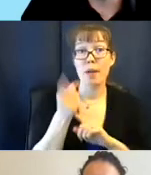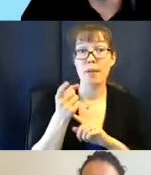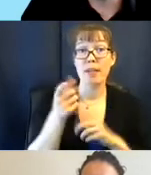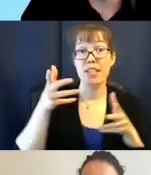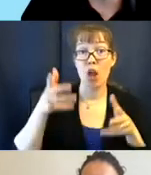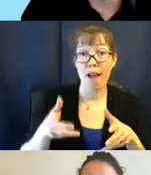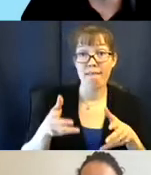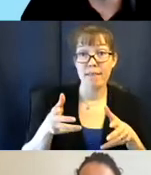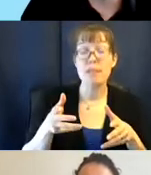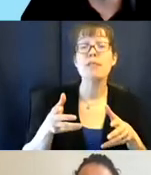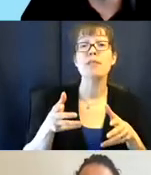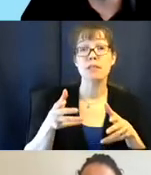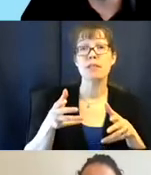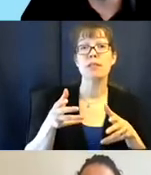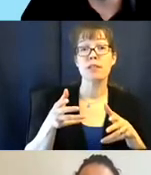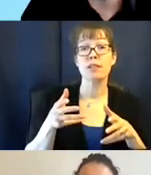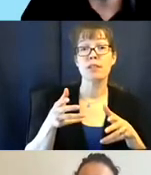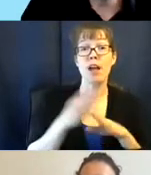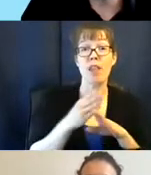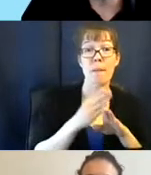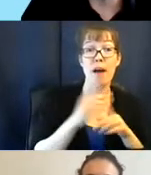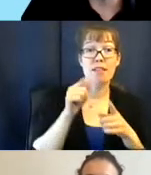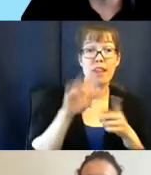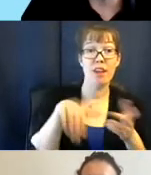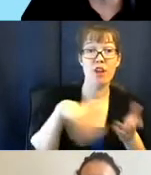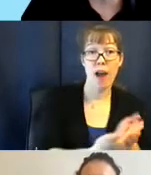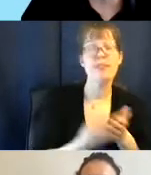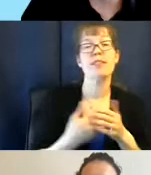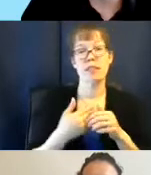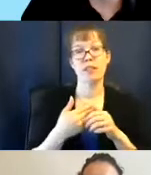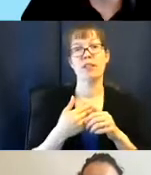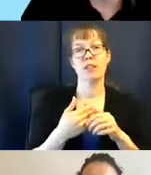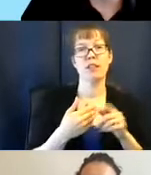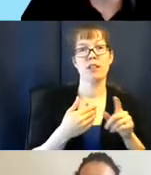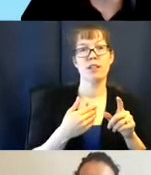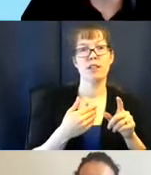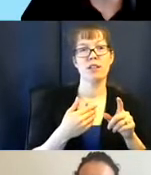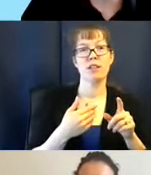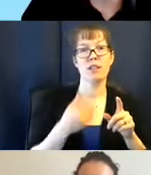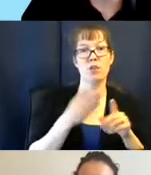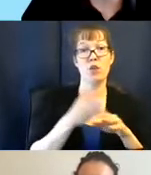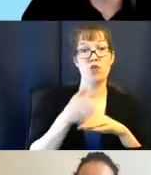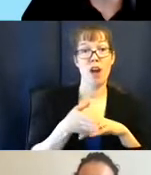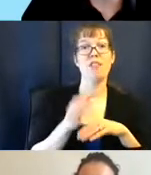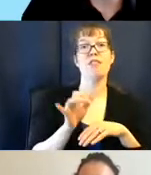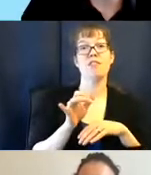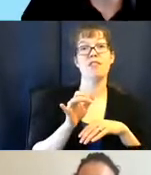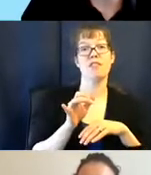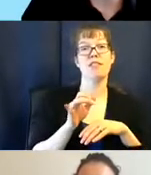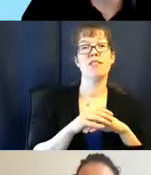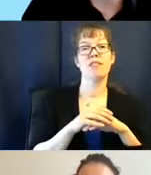Okay. So the bus arrives at the bus. Oh, we're going to cross? Go on this way. Ah, okay. That's the 40.